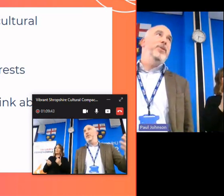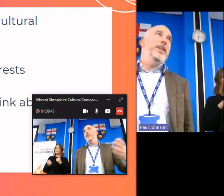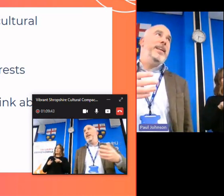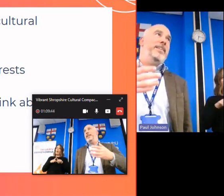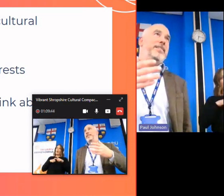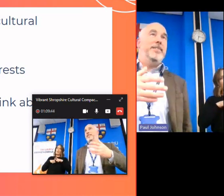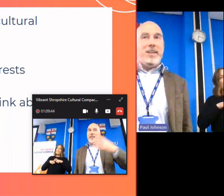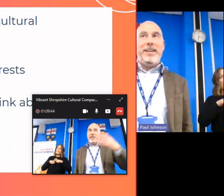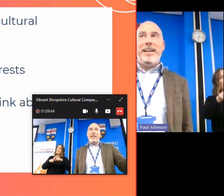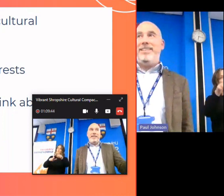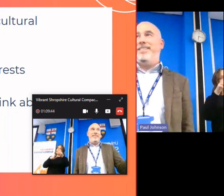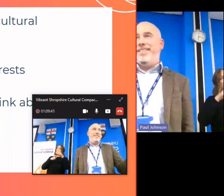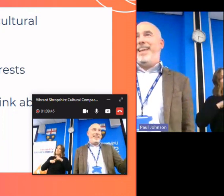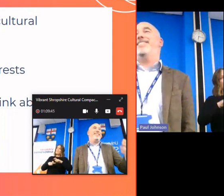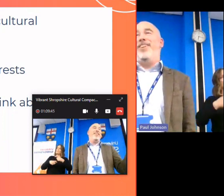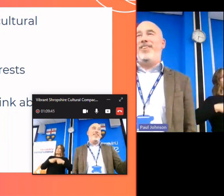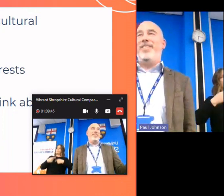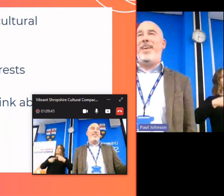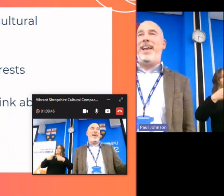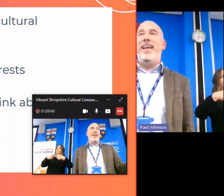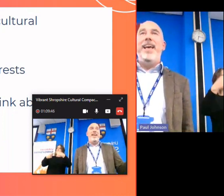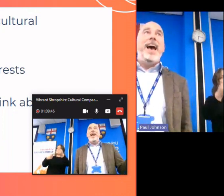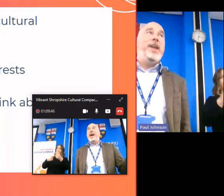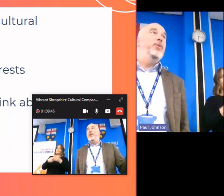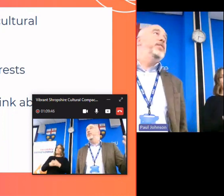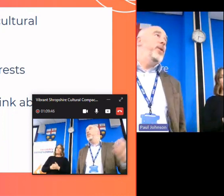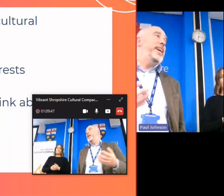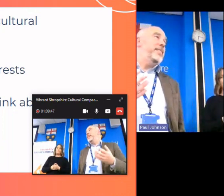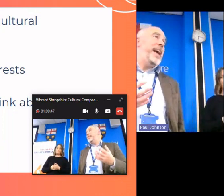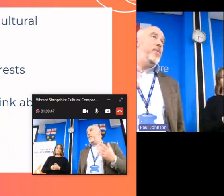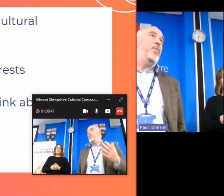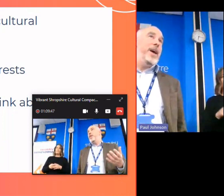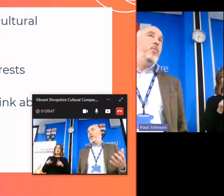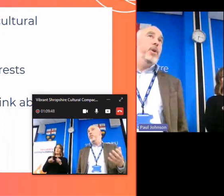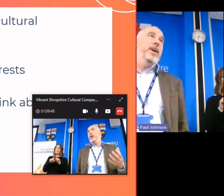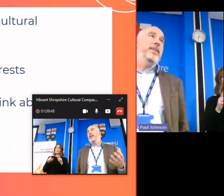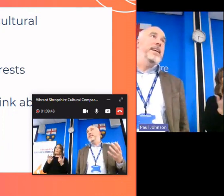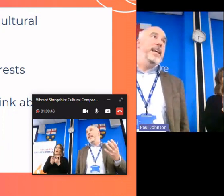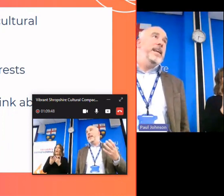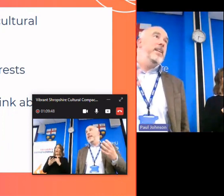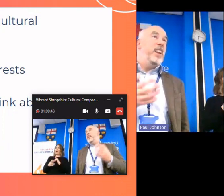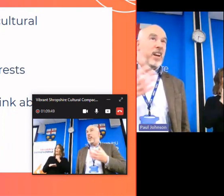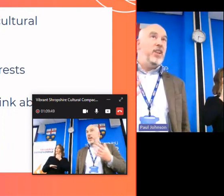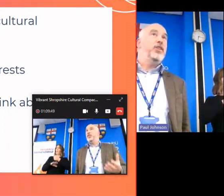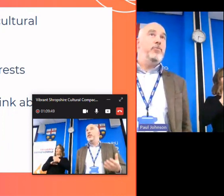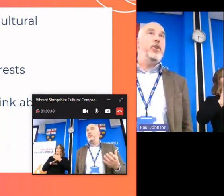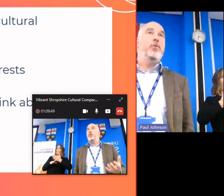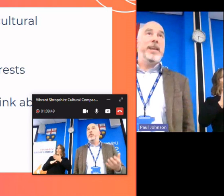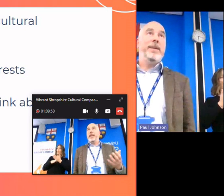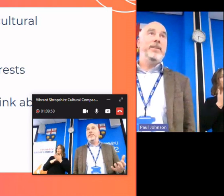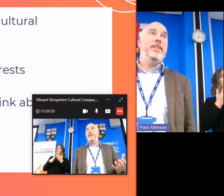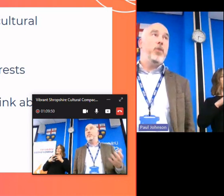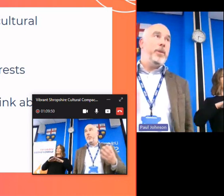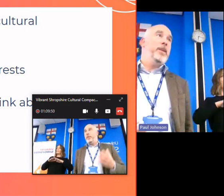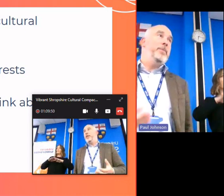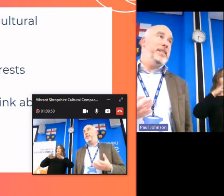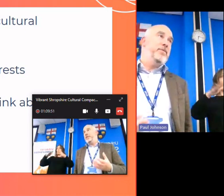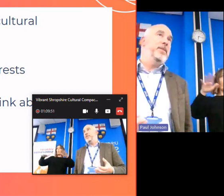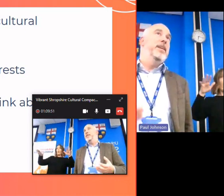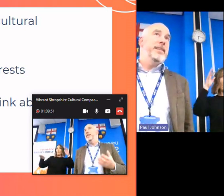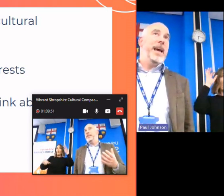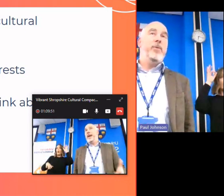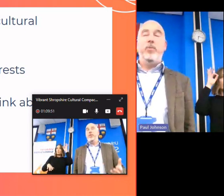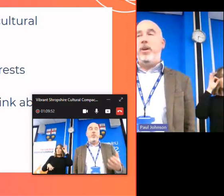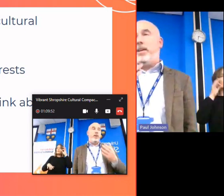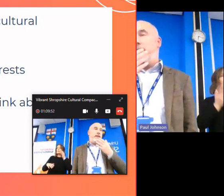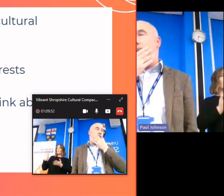sustainable and uh and last longer than that and also i guess how that works in a largely rural county is probably going